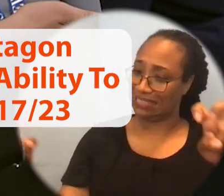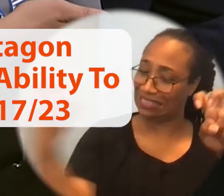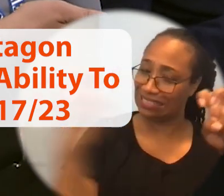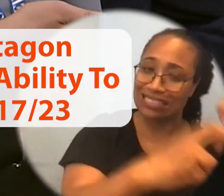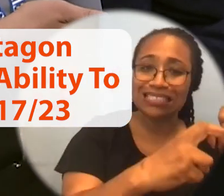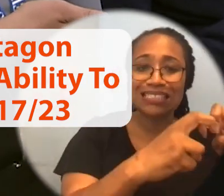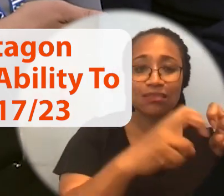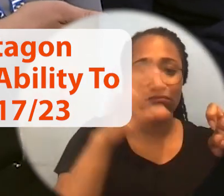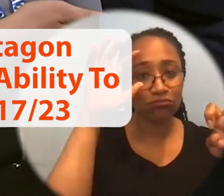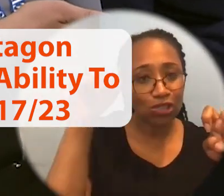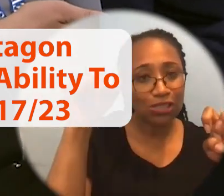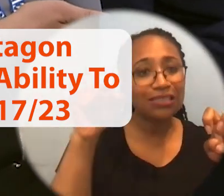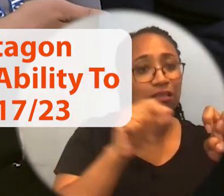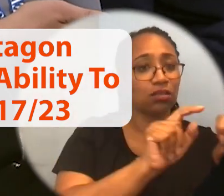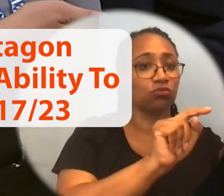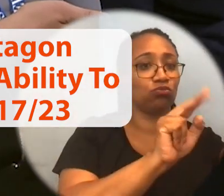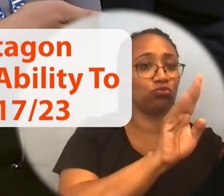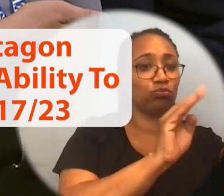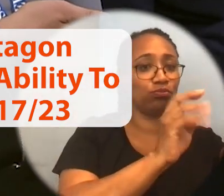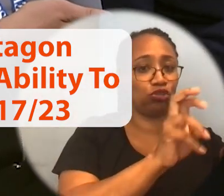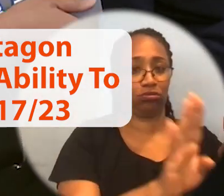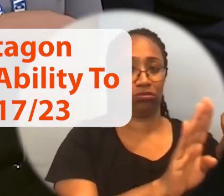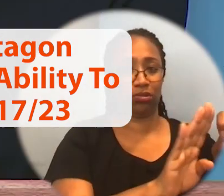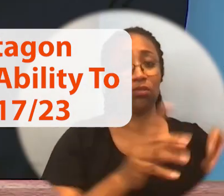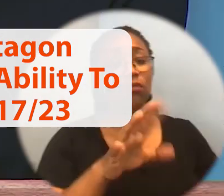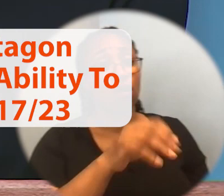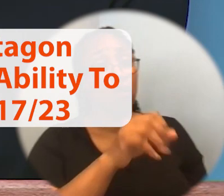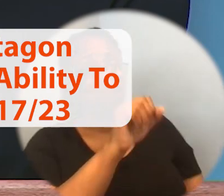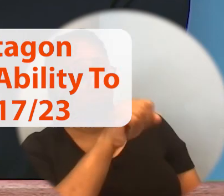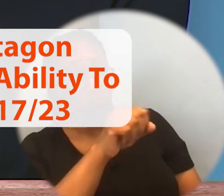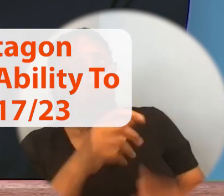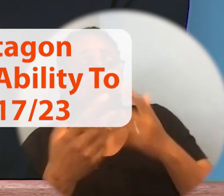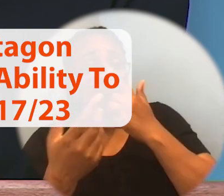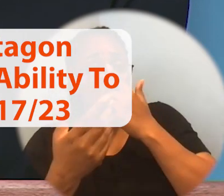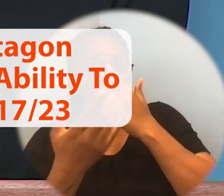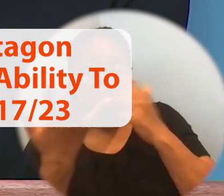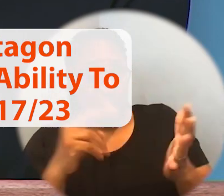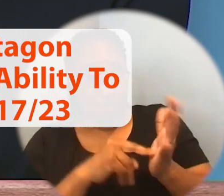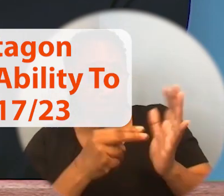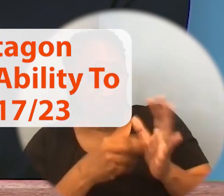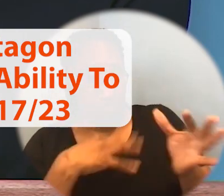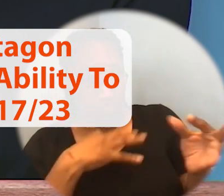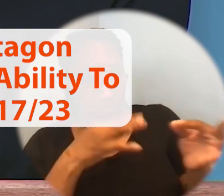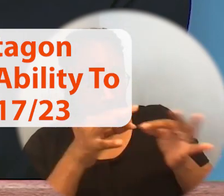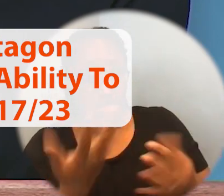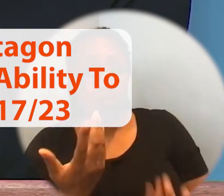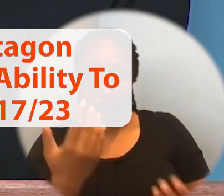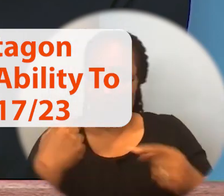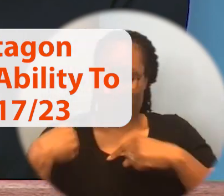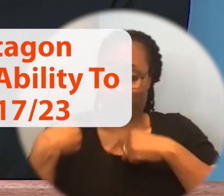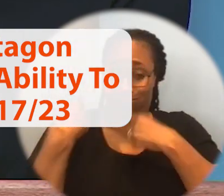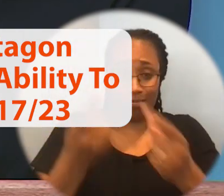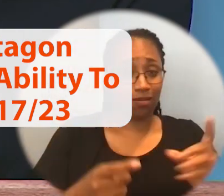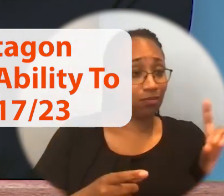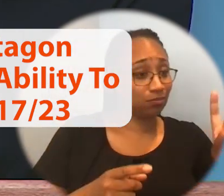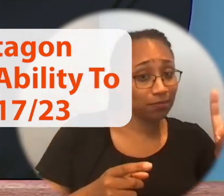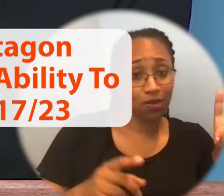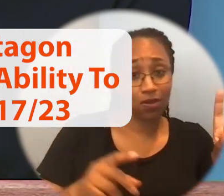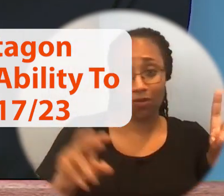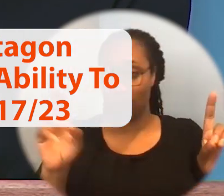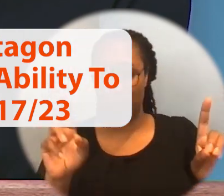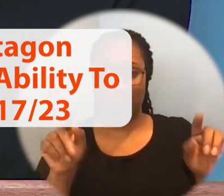that was the president saying no. What I'm saying is this has been historically a historically bipartisan bill,